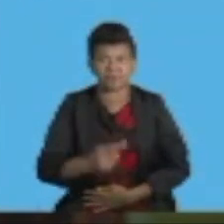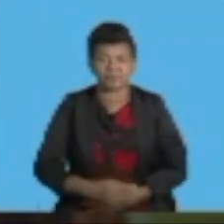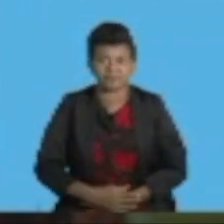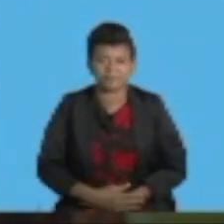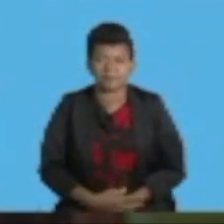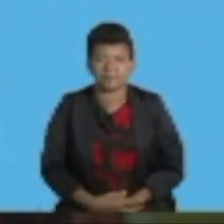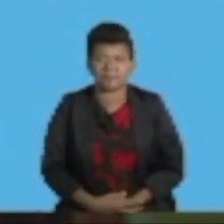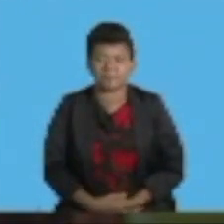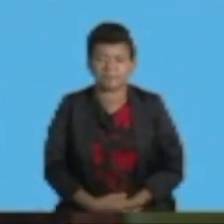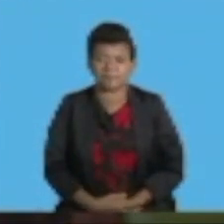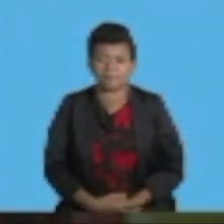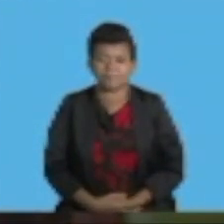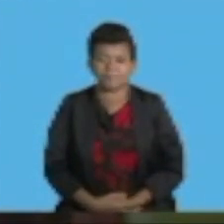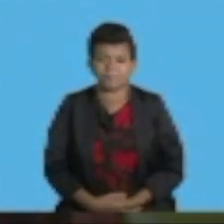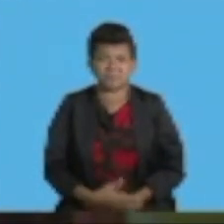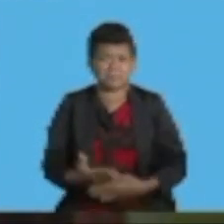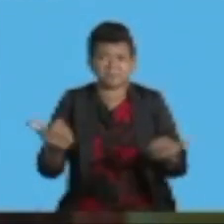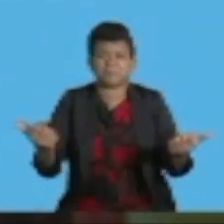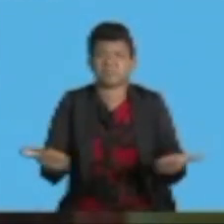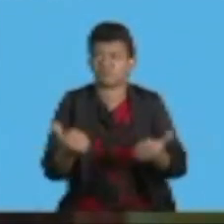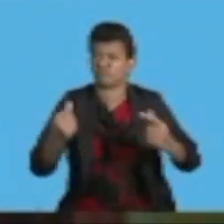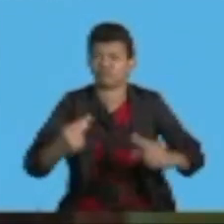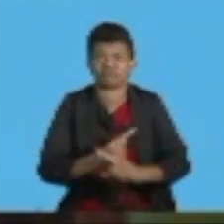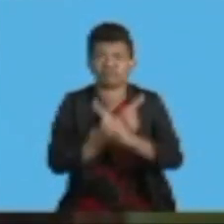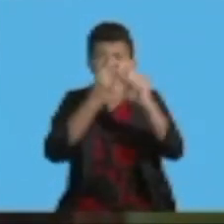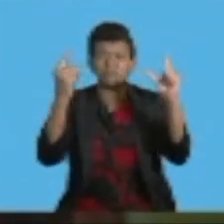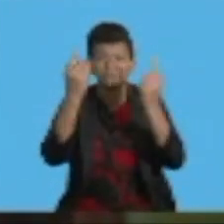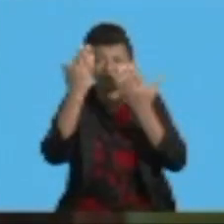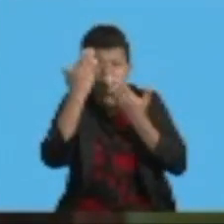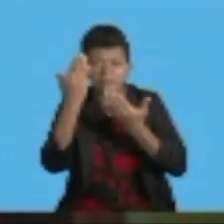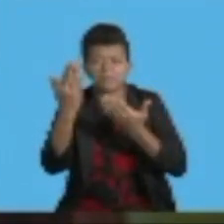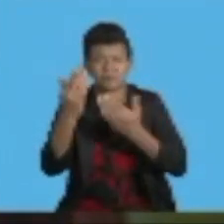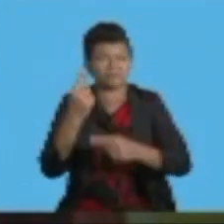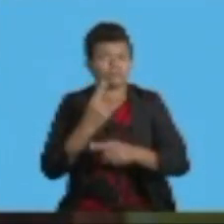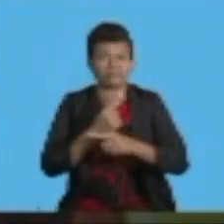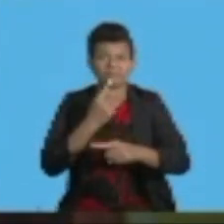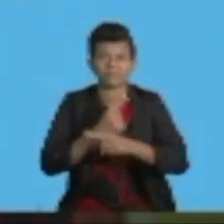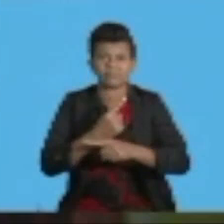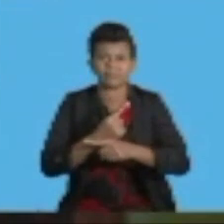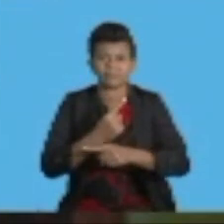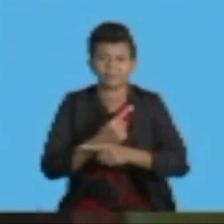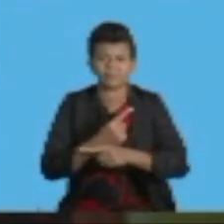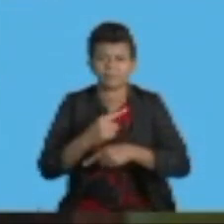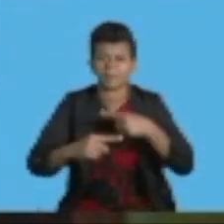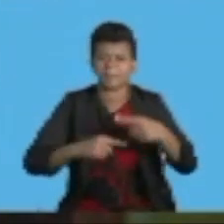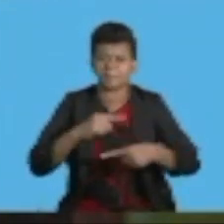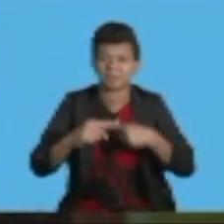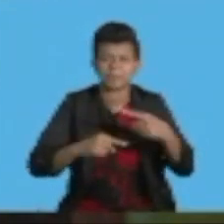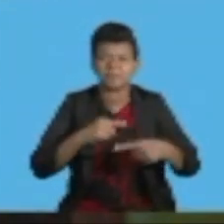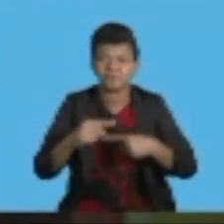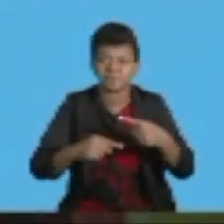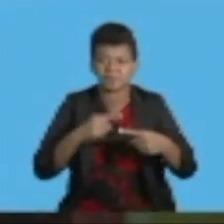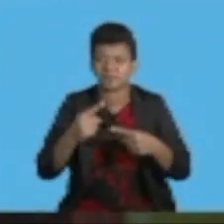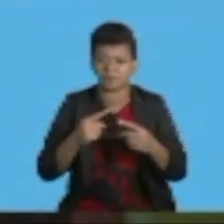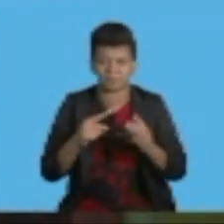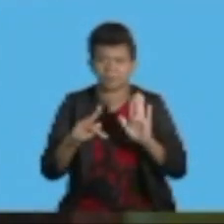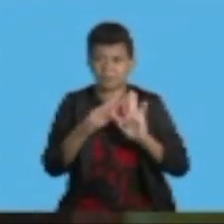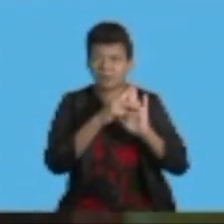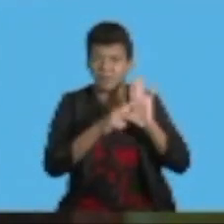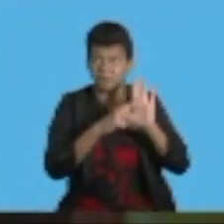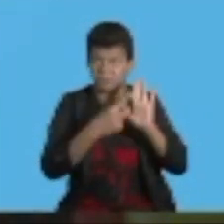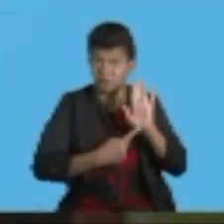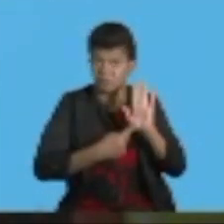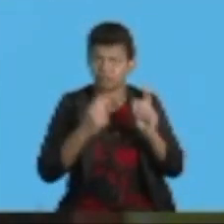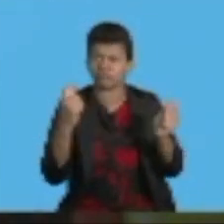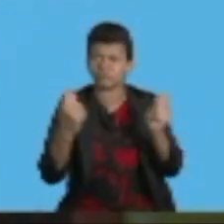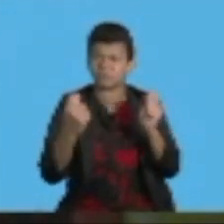It gives me pleasure to talk about the investment policy reforms that's taking place at the Ministry of